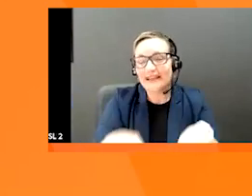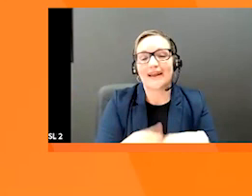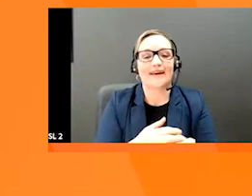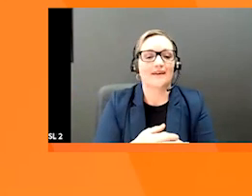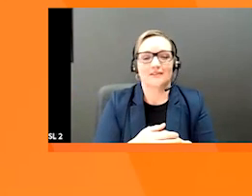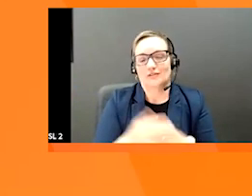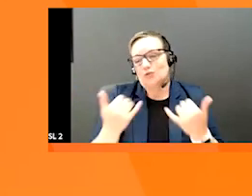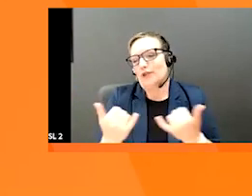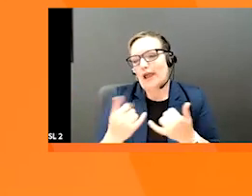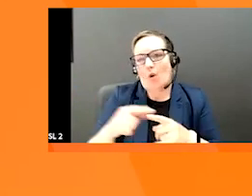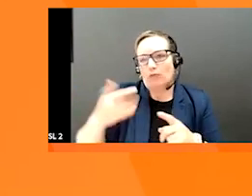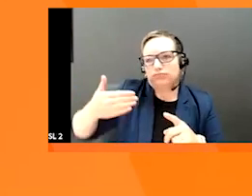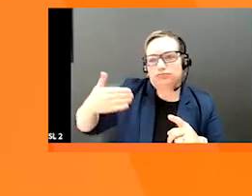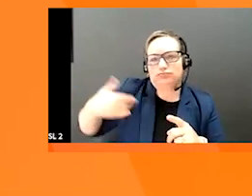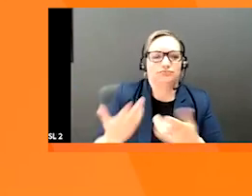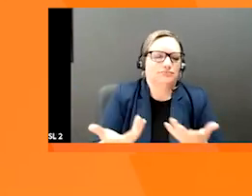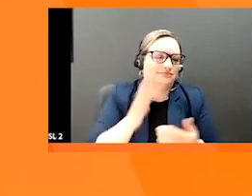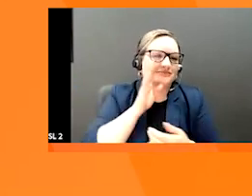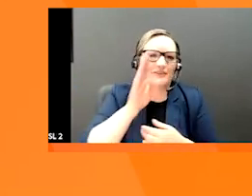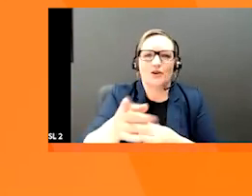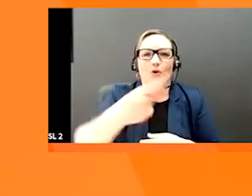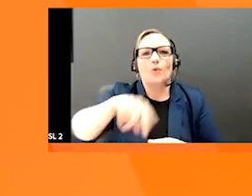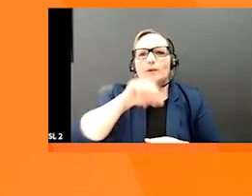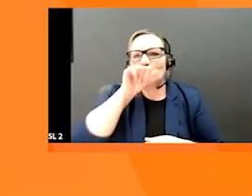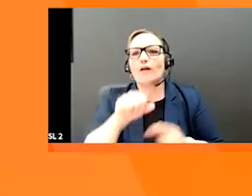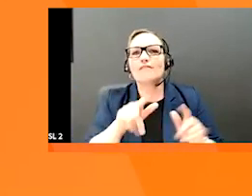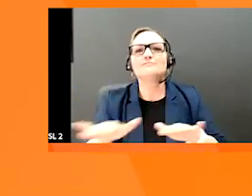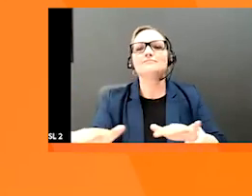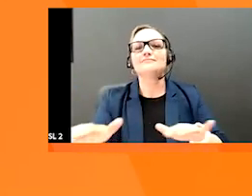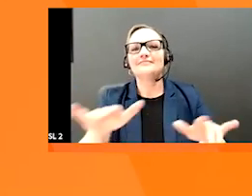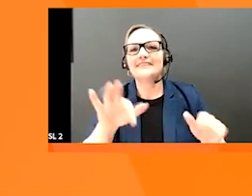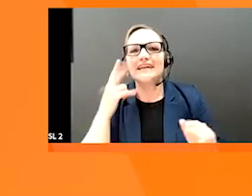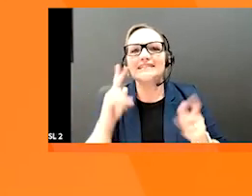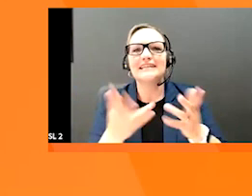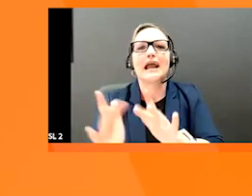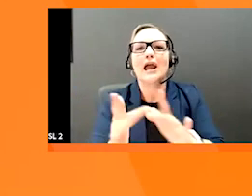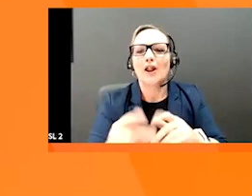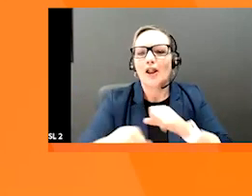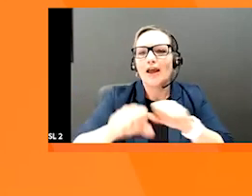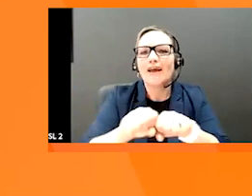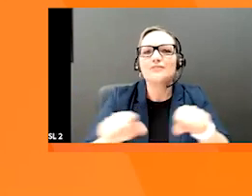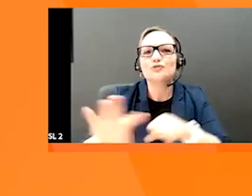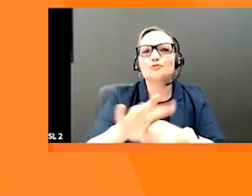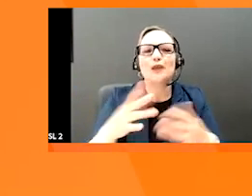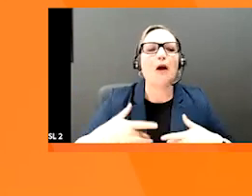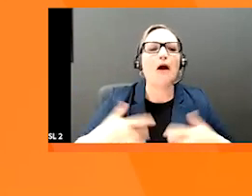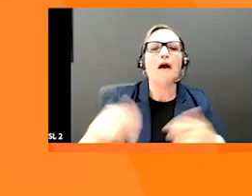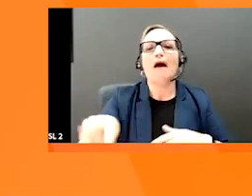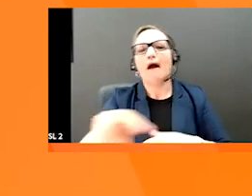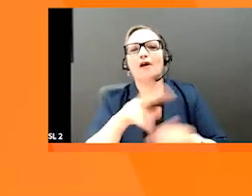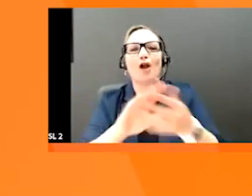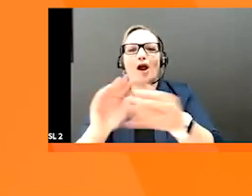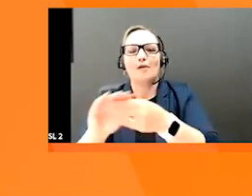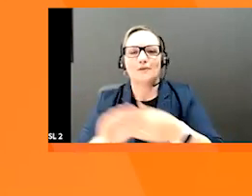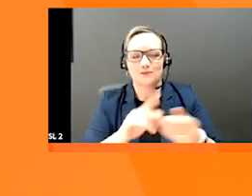events. We love seeing things happen out in digital media land. Anyway,